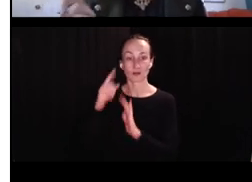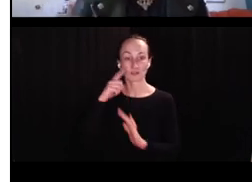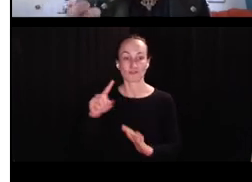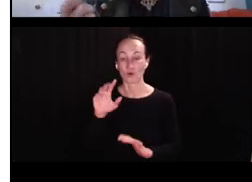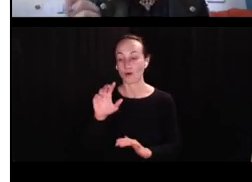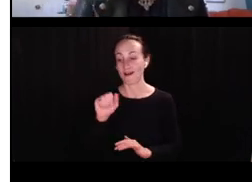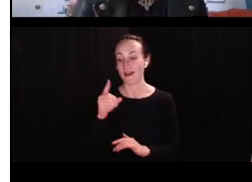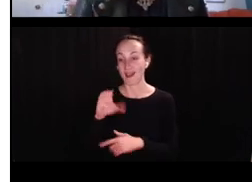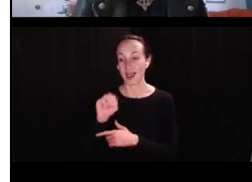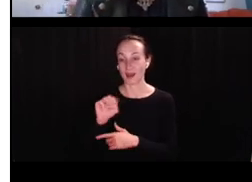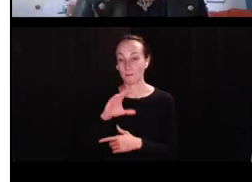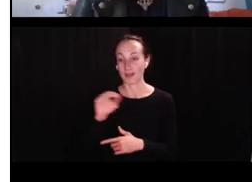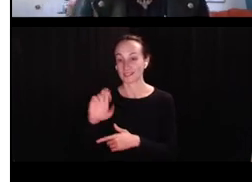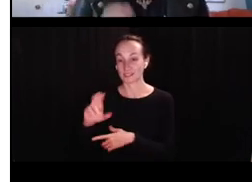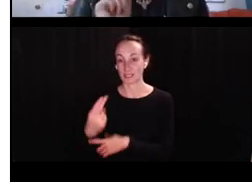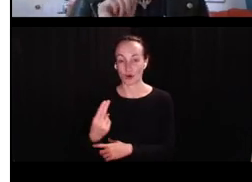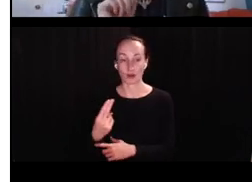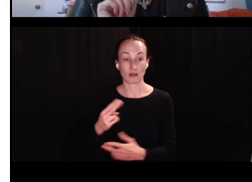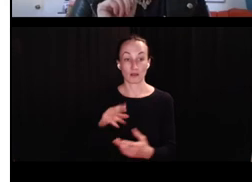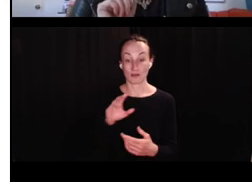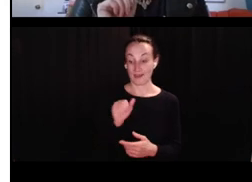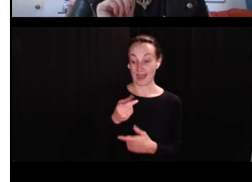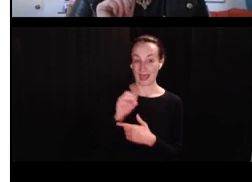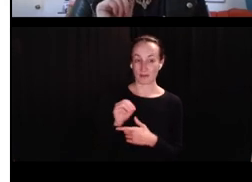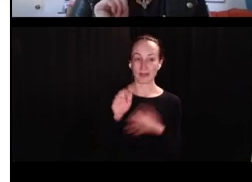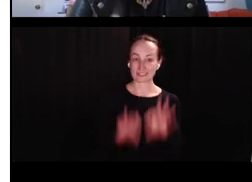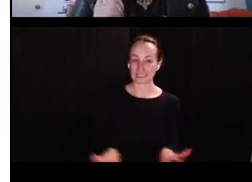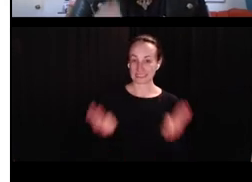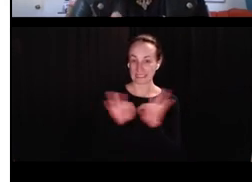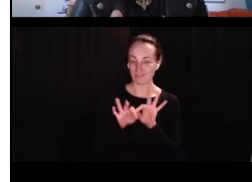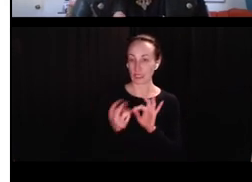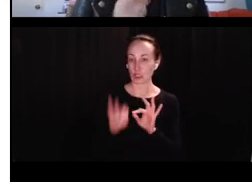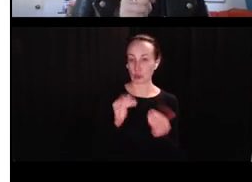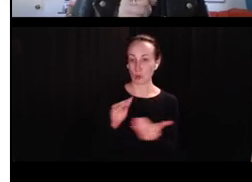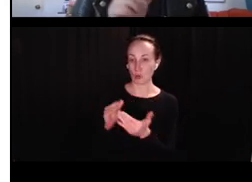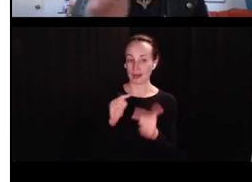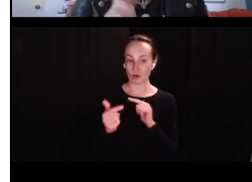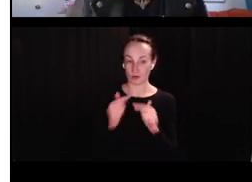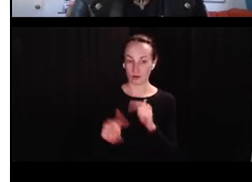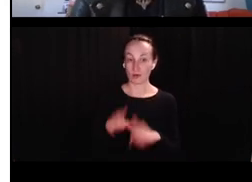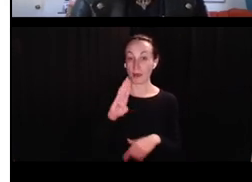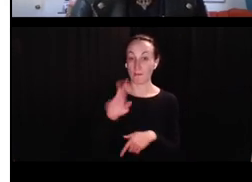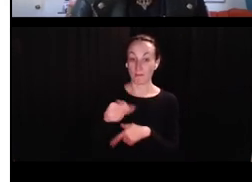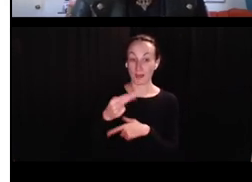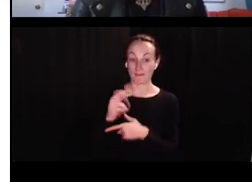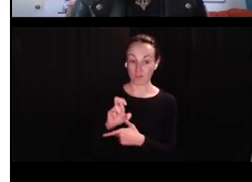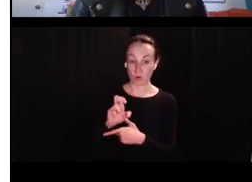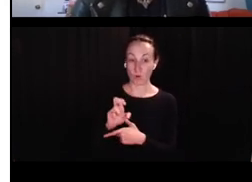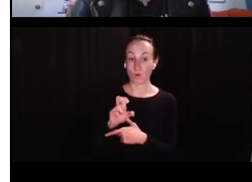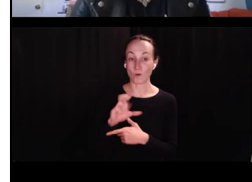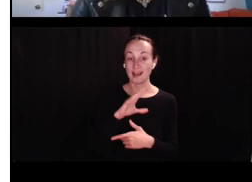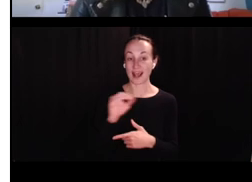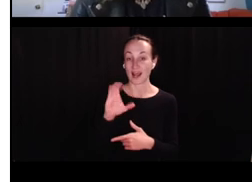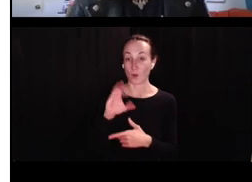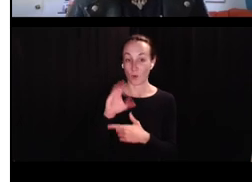of the best models for Adam and Sarah. And, um, Adam's model had two significant two-way interactions with the Hall data.